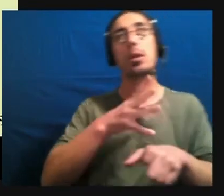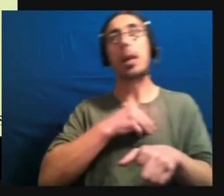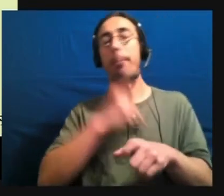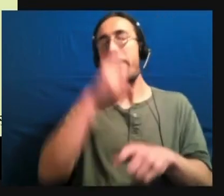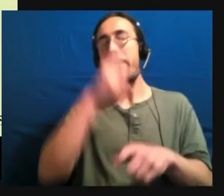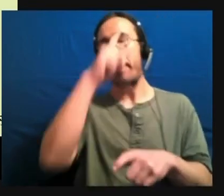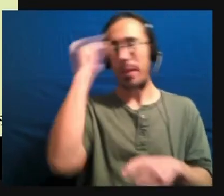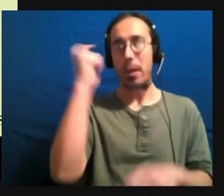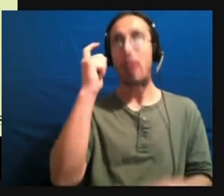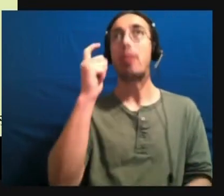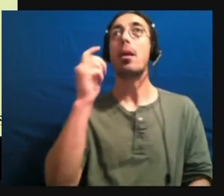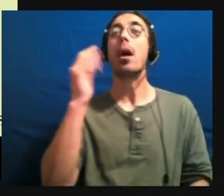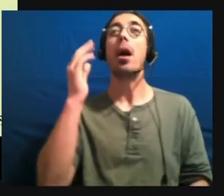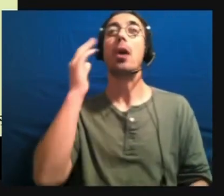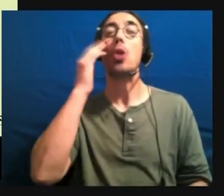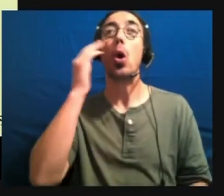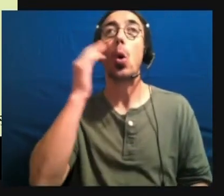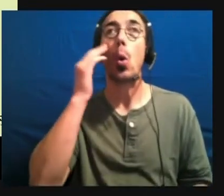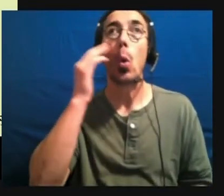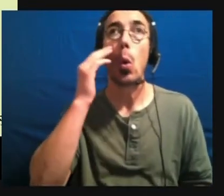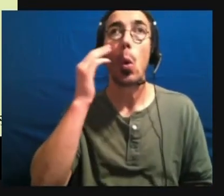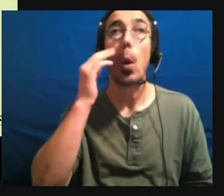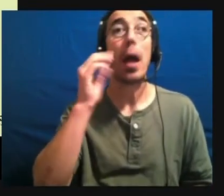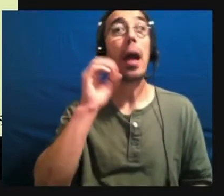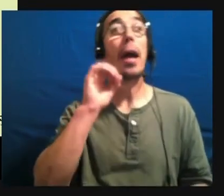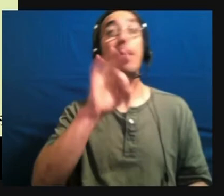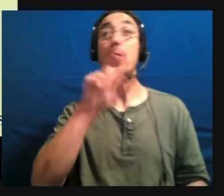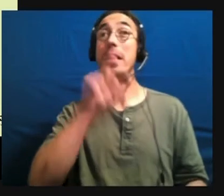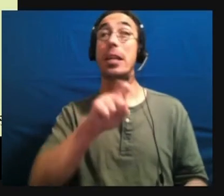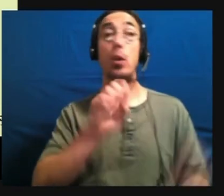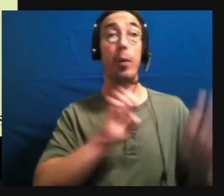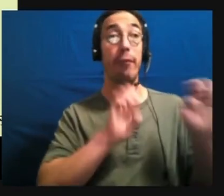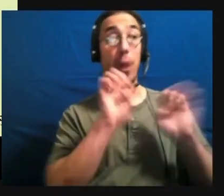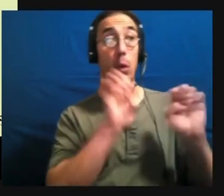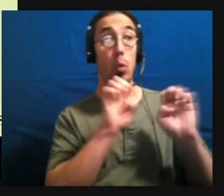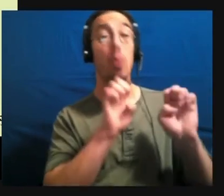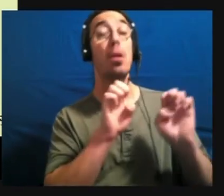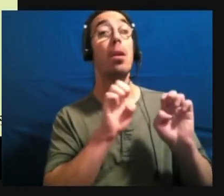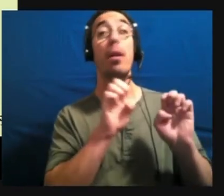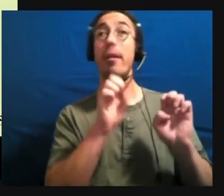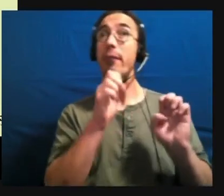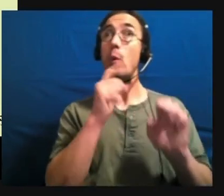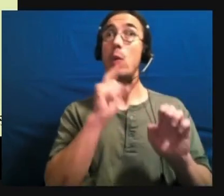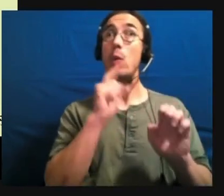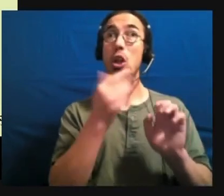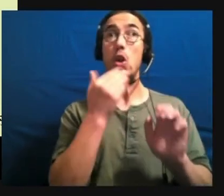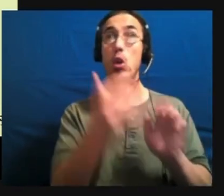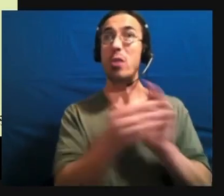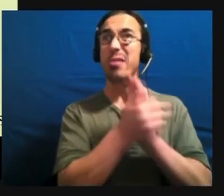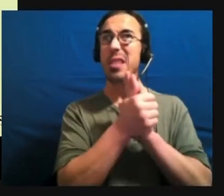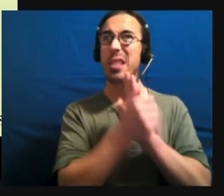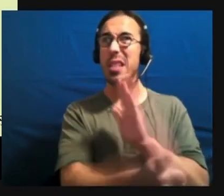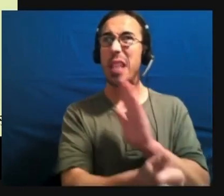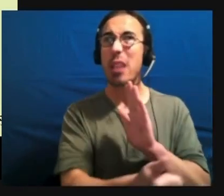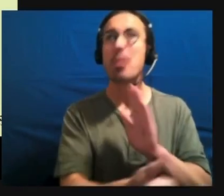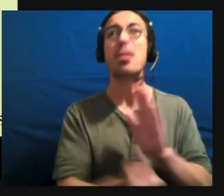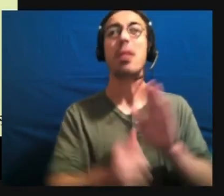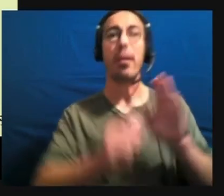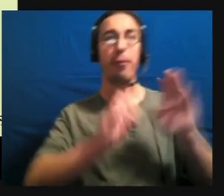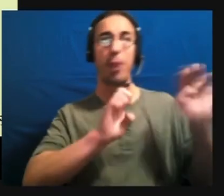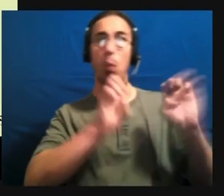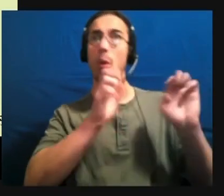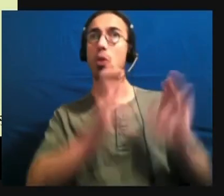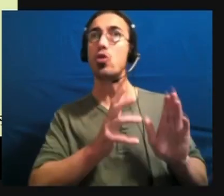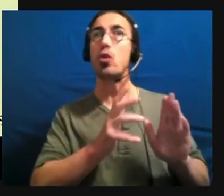really, really needed to have capable, competent diagnosticians. But, um, but we